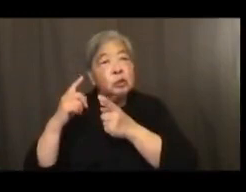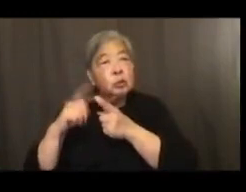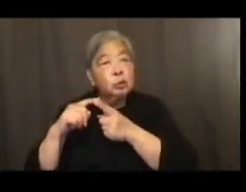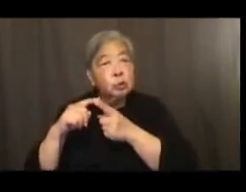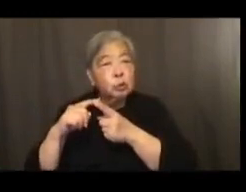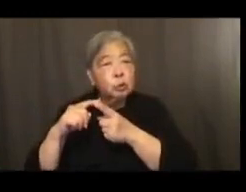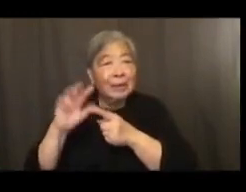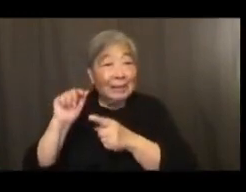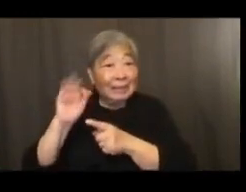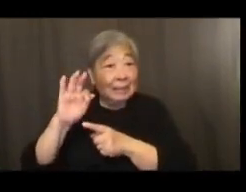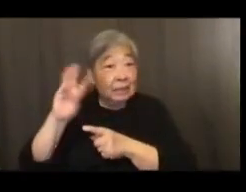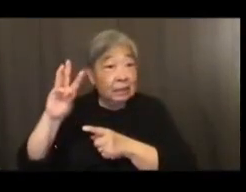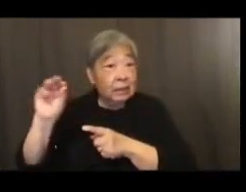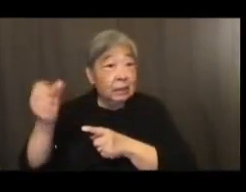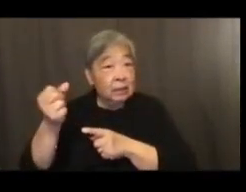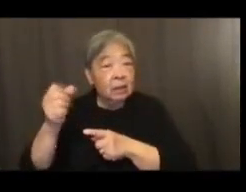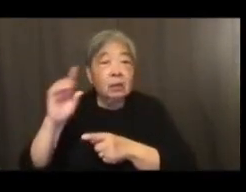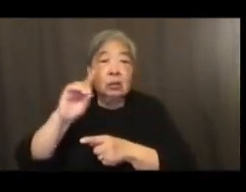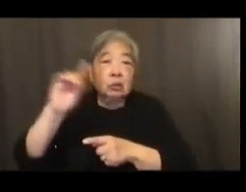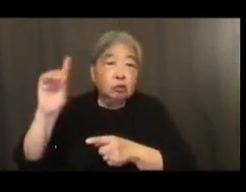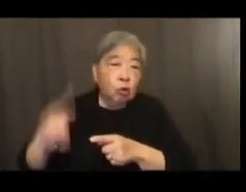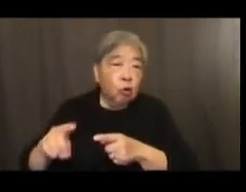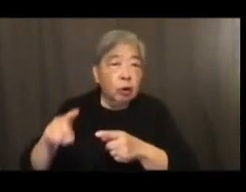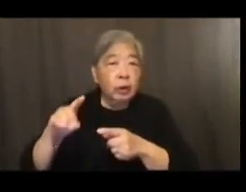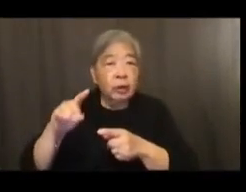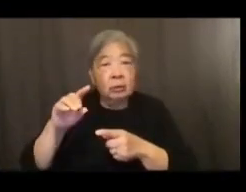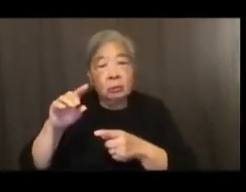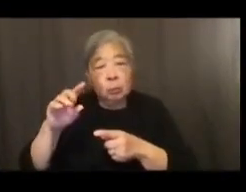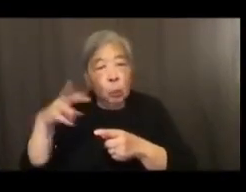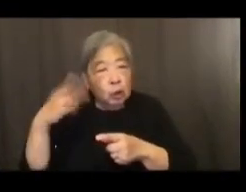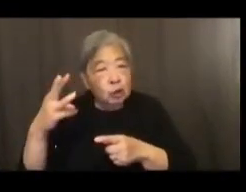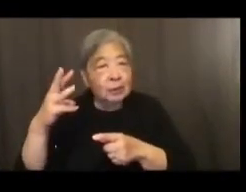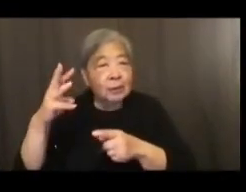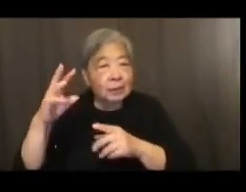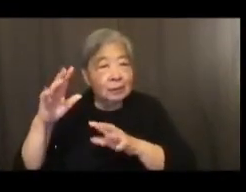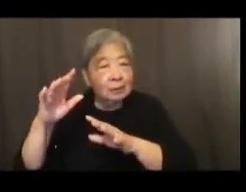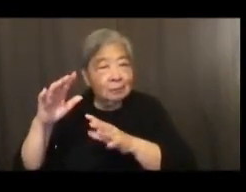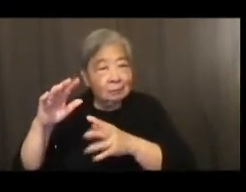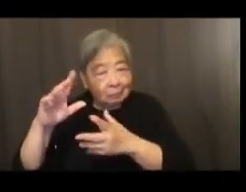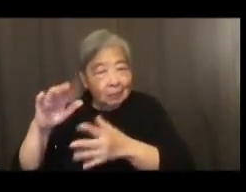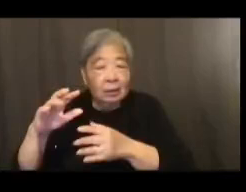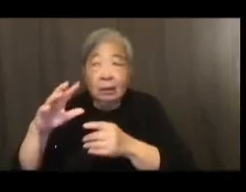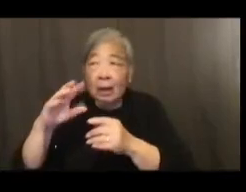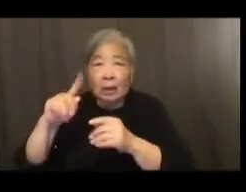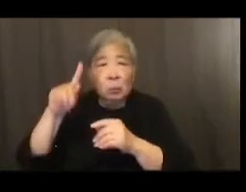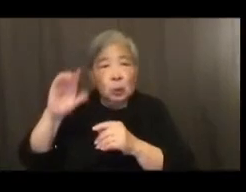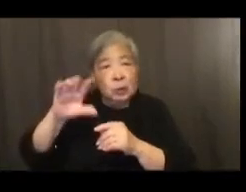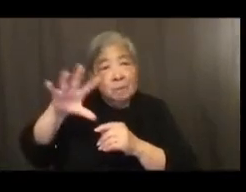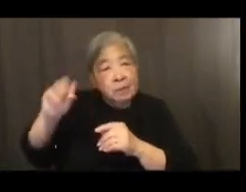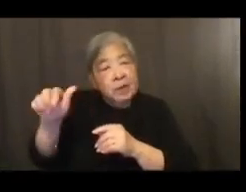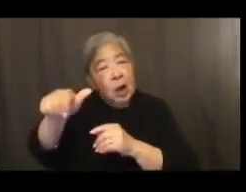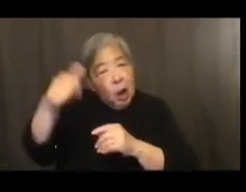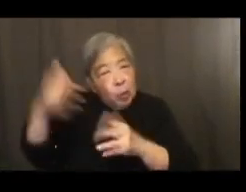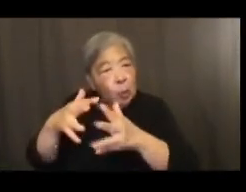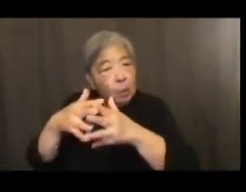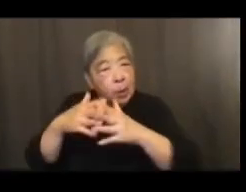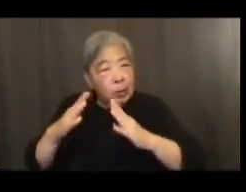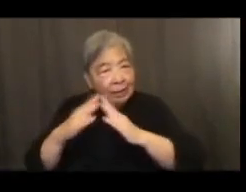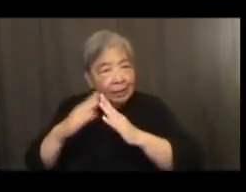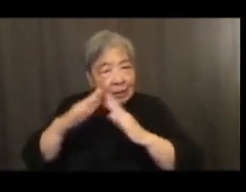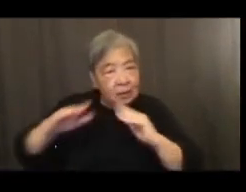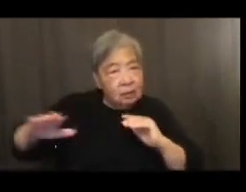in Detroit, Newark, Chicago, Los Angeles, Washington, and 150 other American cities around the nation.